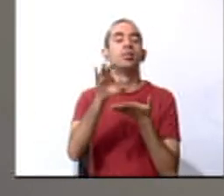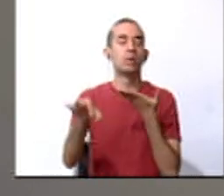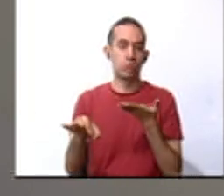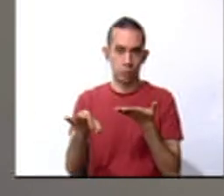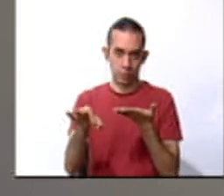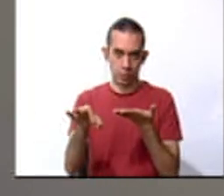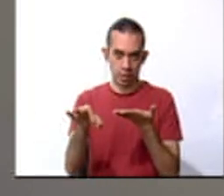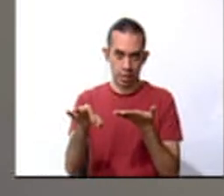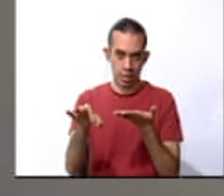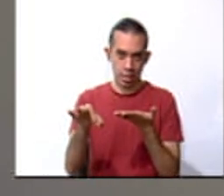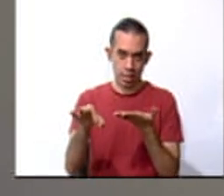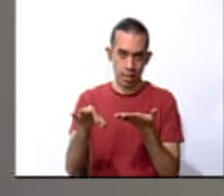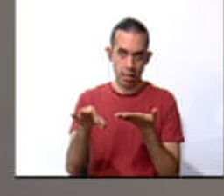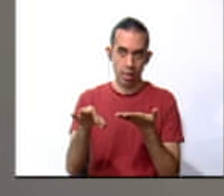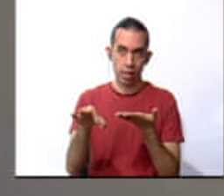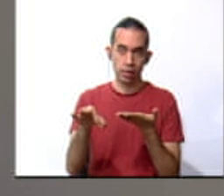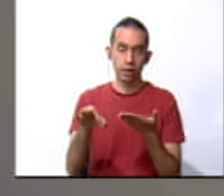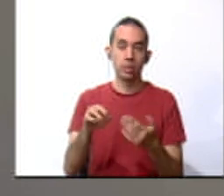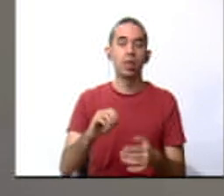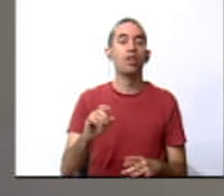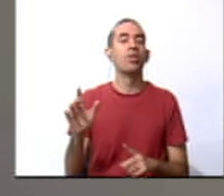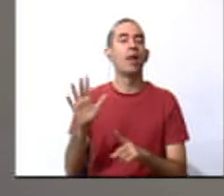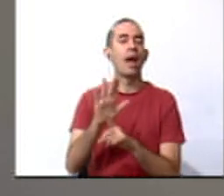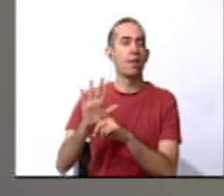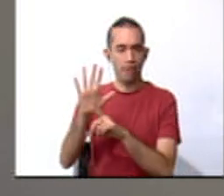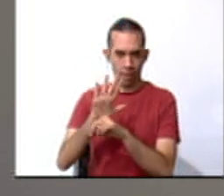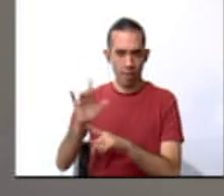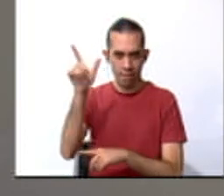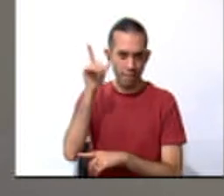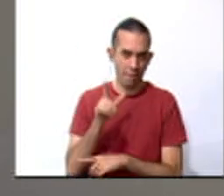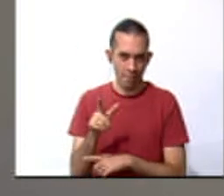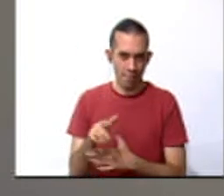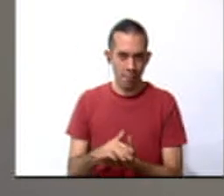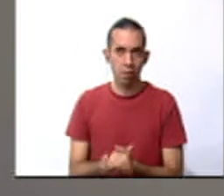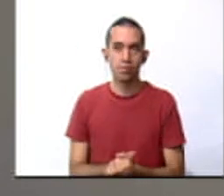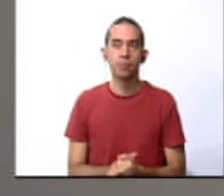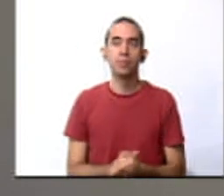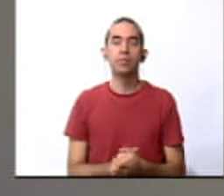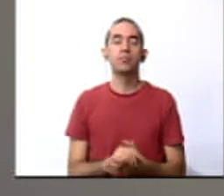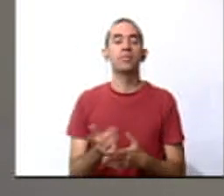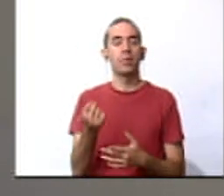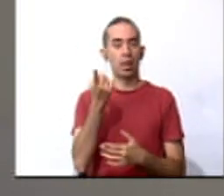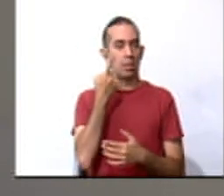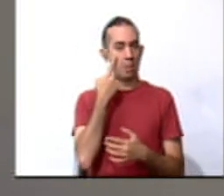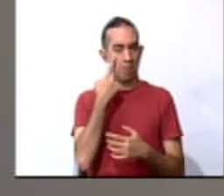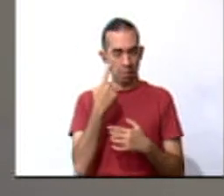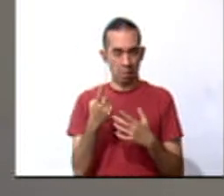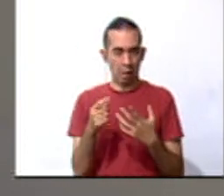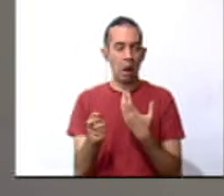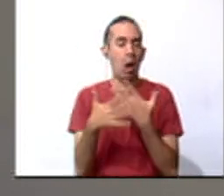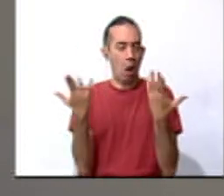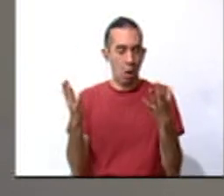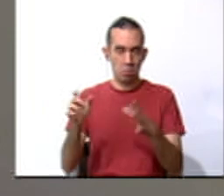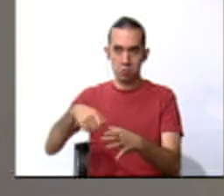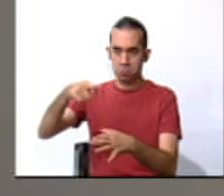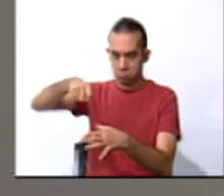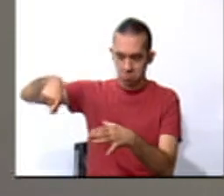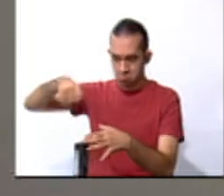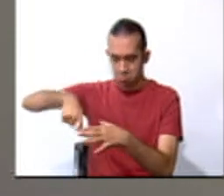in Arreta-Signore. My family is ready with an emergency kit in case of an actual disaster.